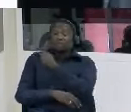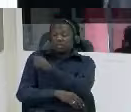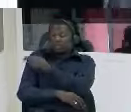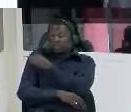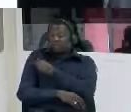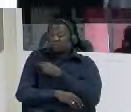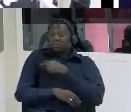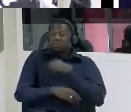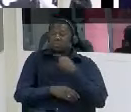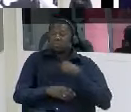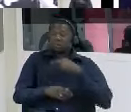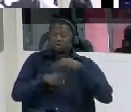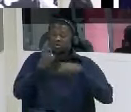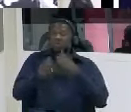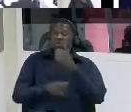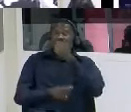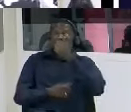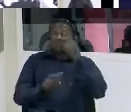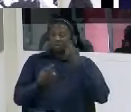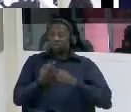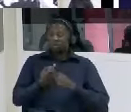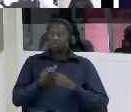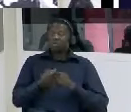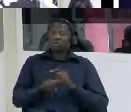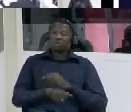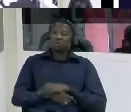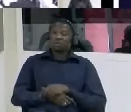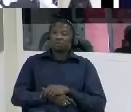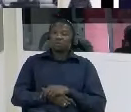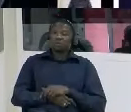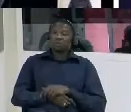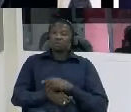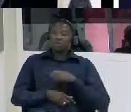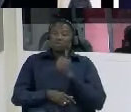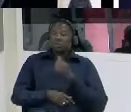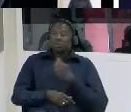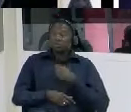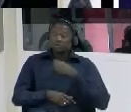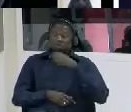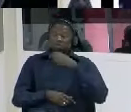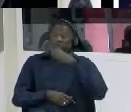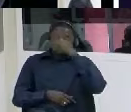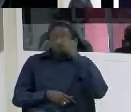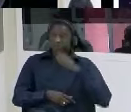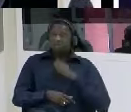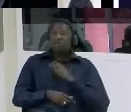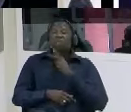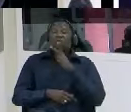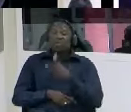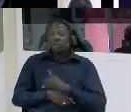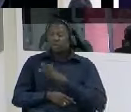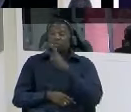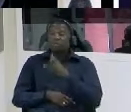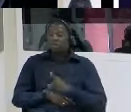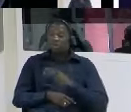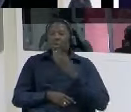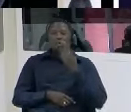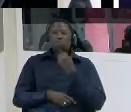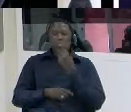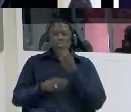of the torture i went through i i walked in throughout the day i vomit a full bucket of blood